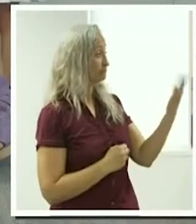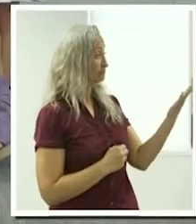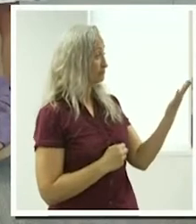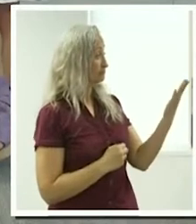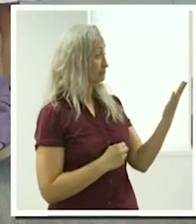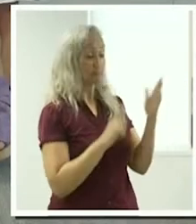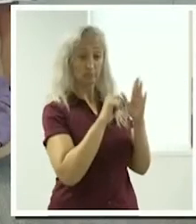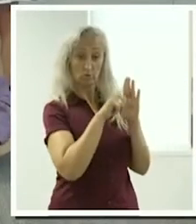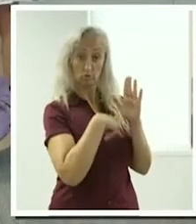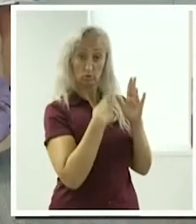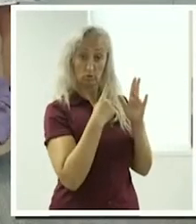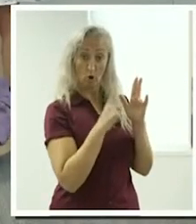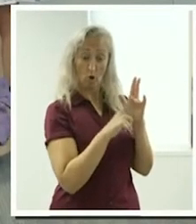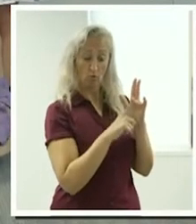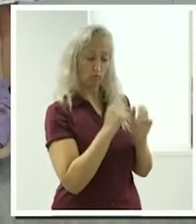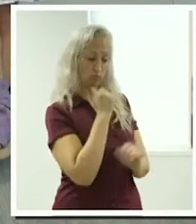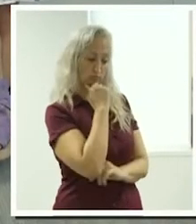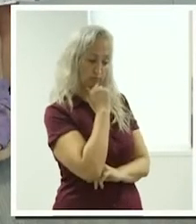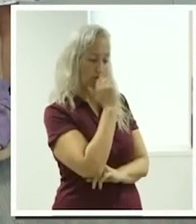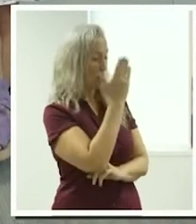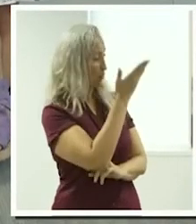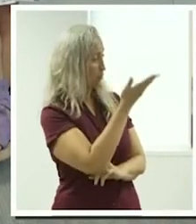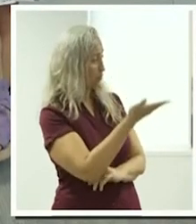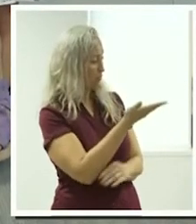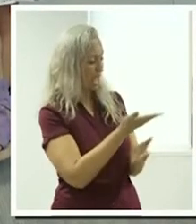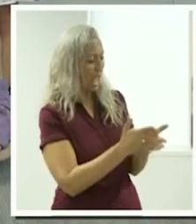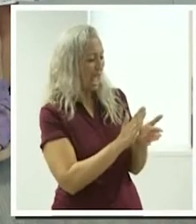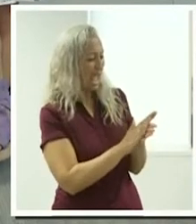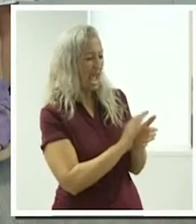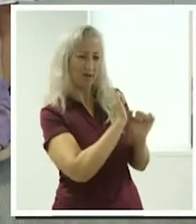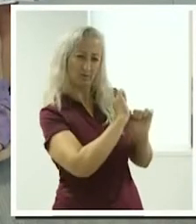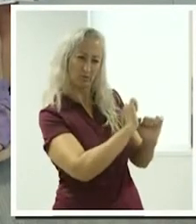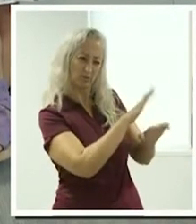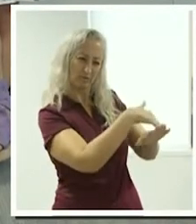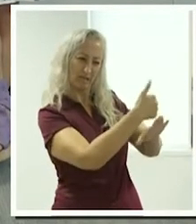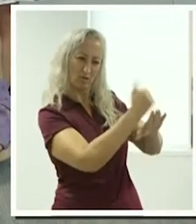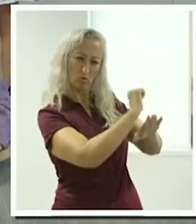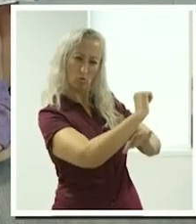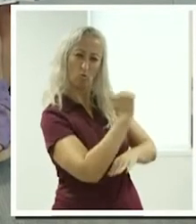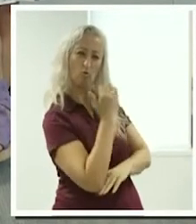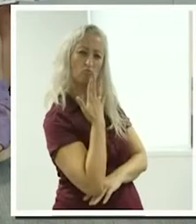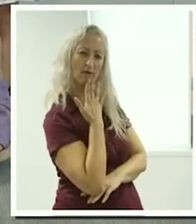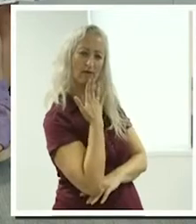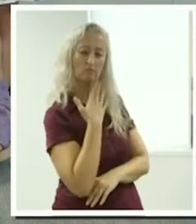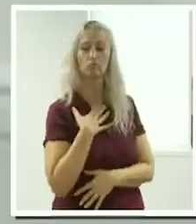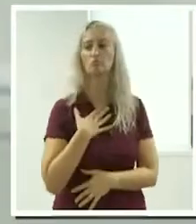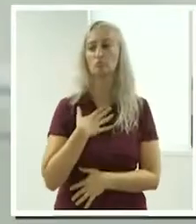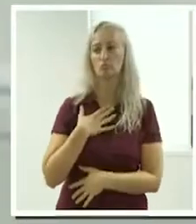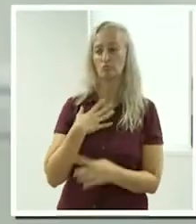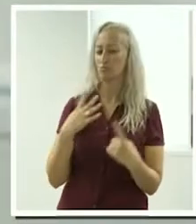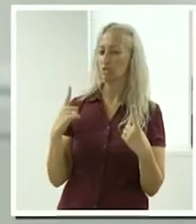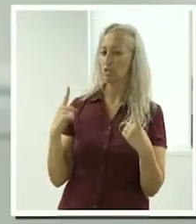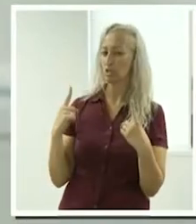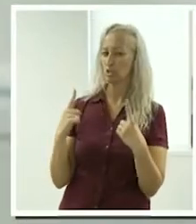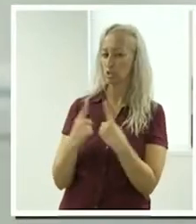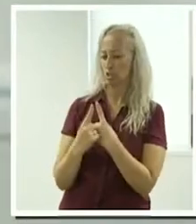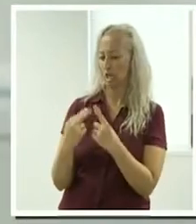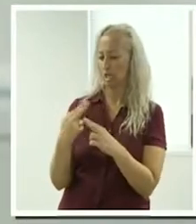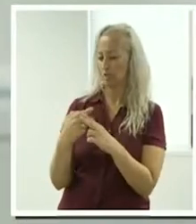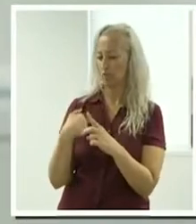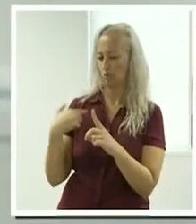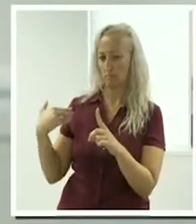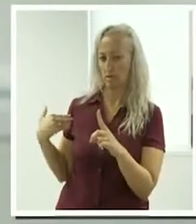Jo, for you, how did you set your hourly rates? It's changed for me throughout my process with